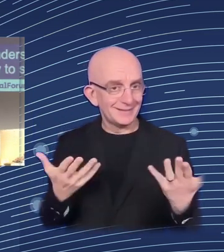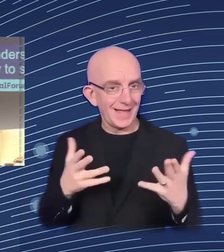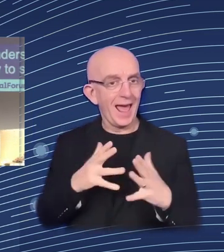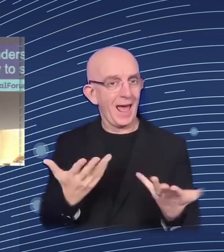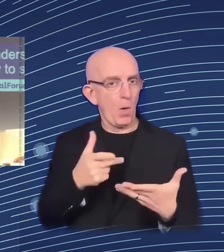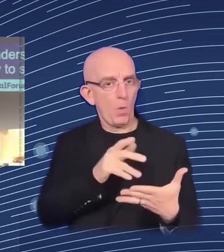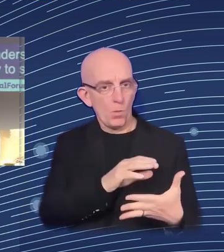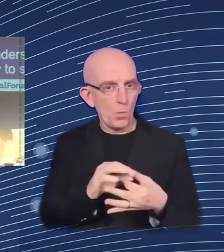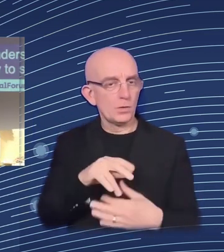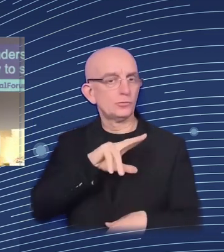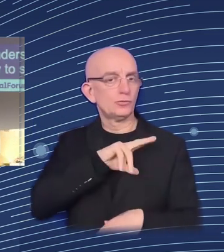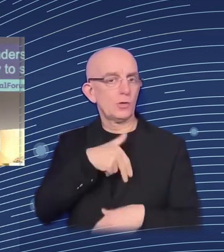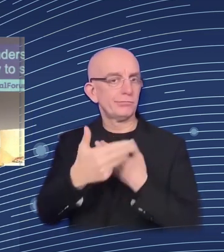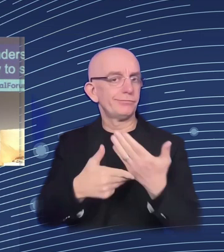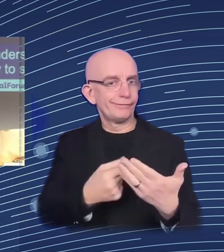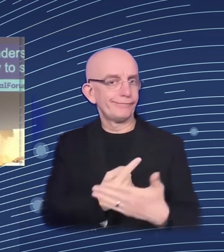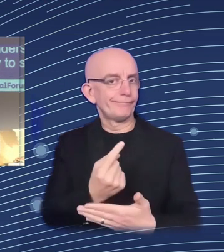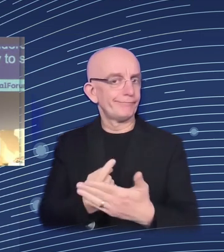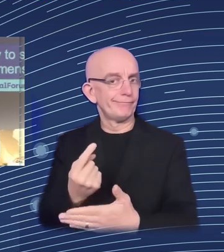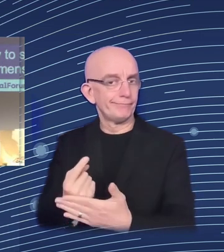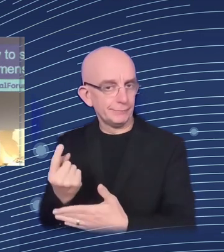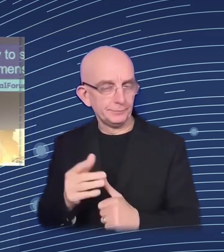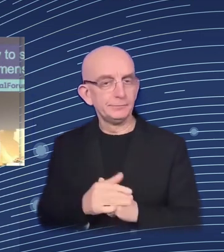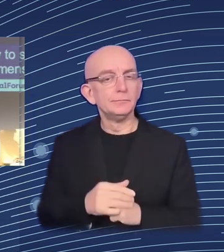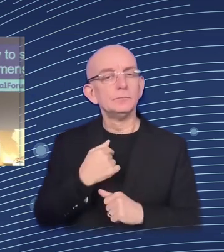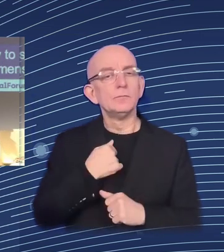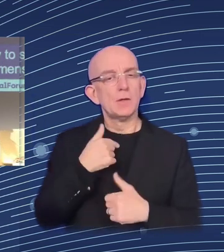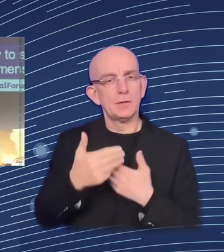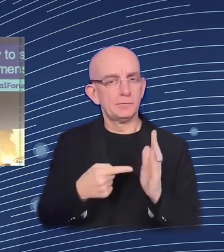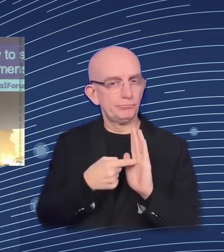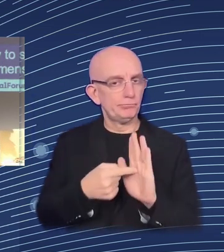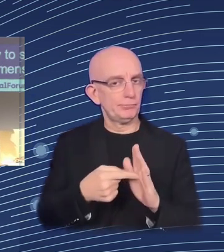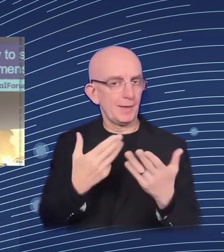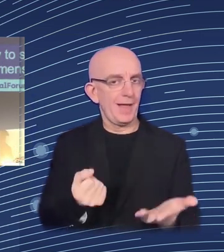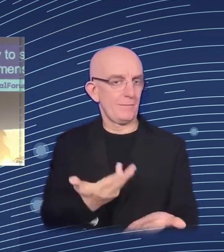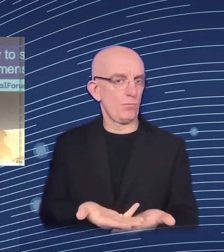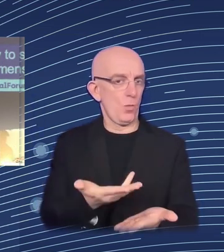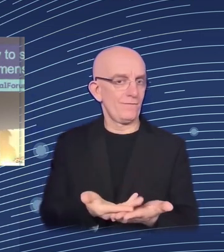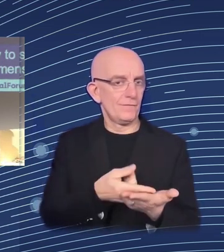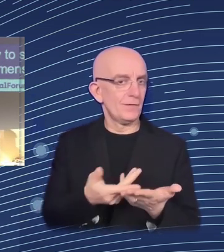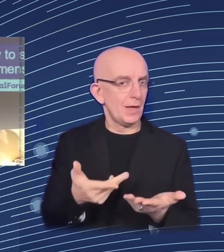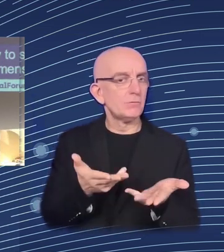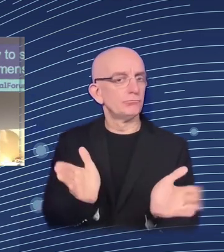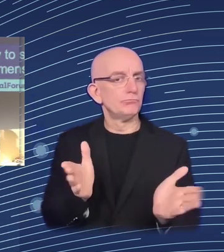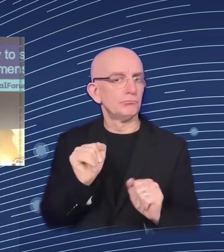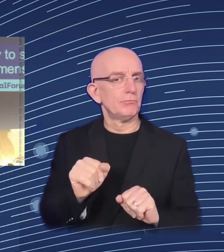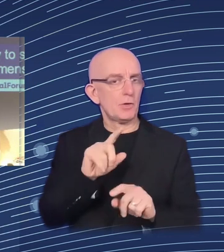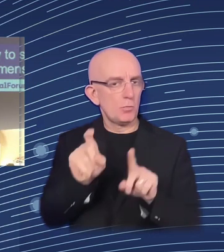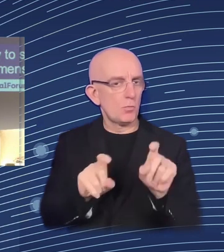policy dimension and, of course, distributional impact assessment, what role distributional impact assessment can have.